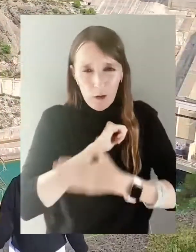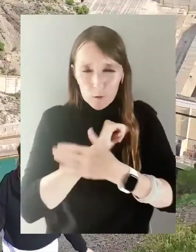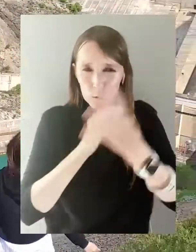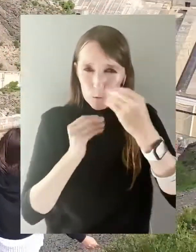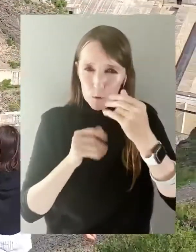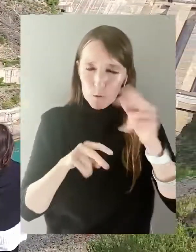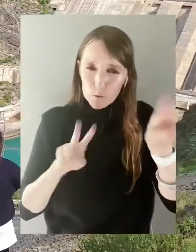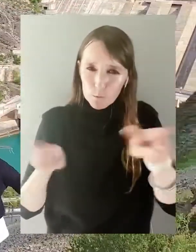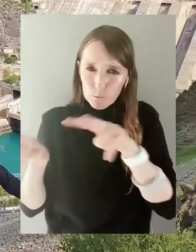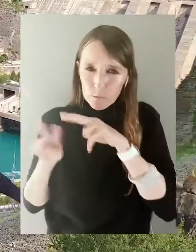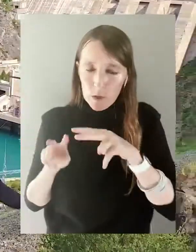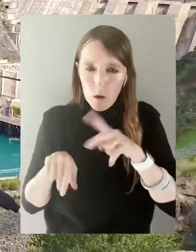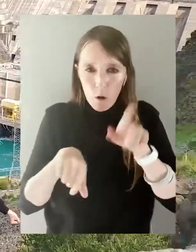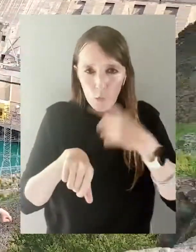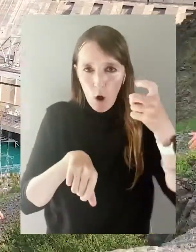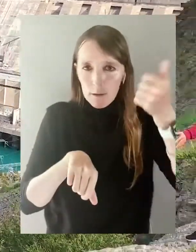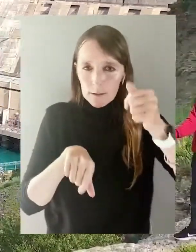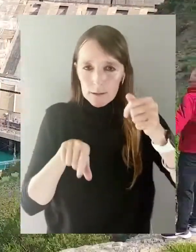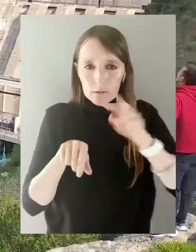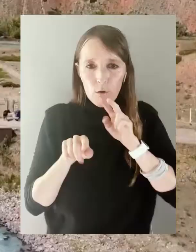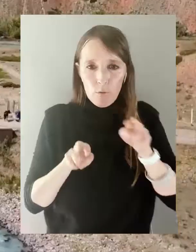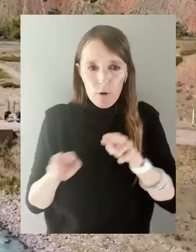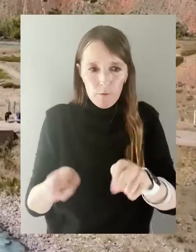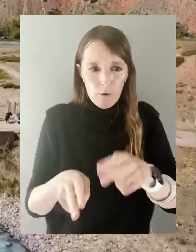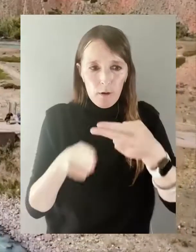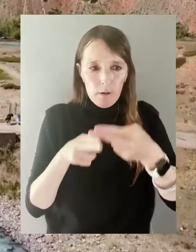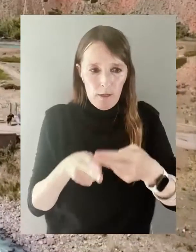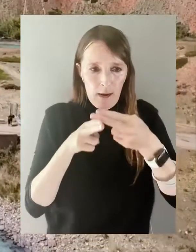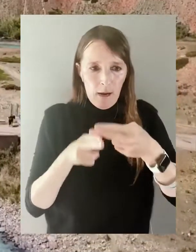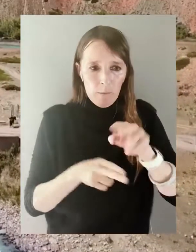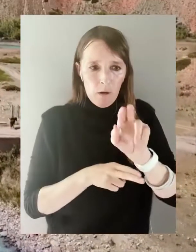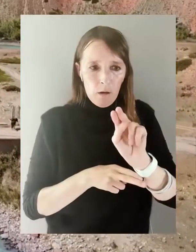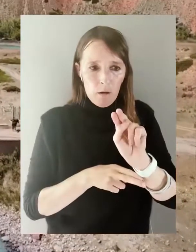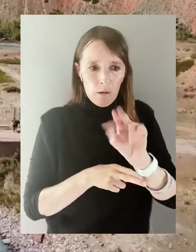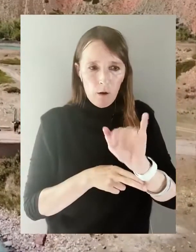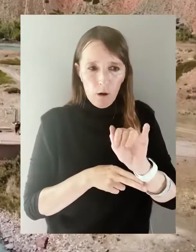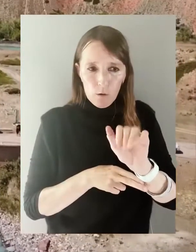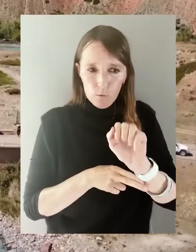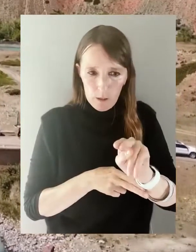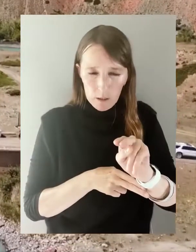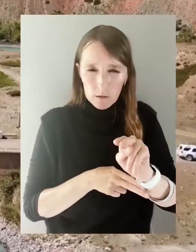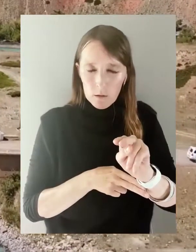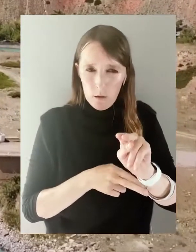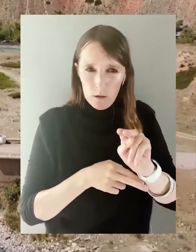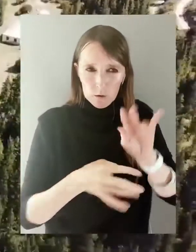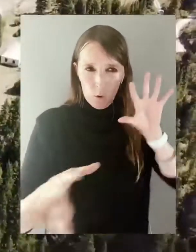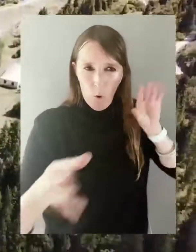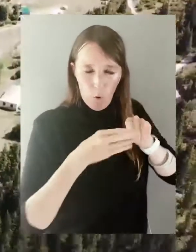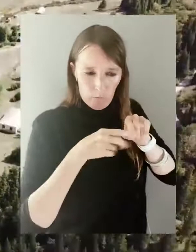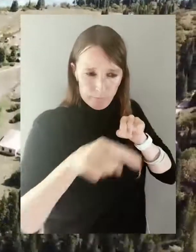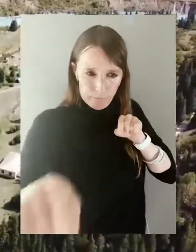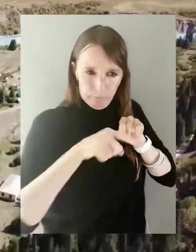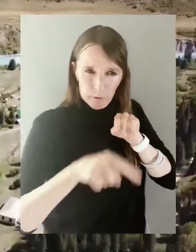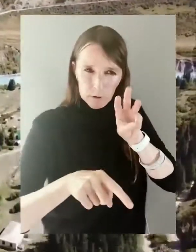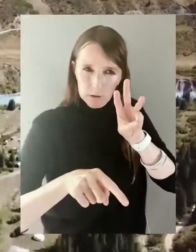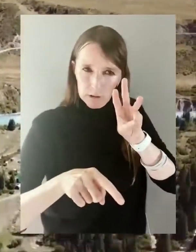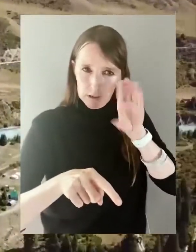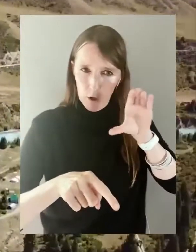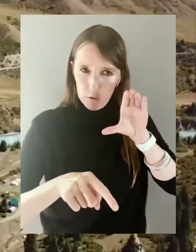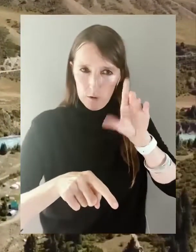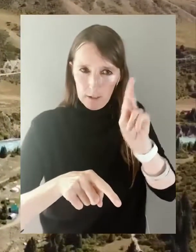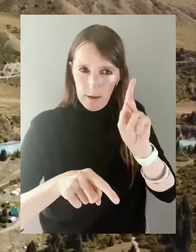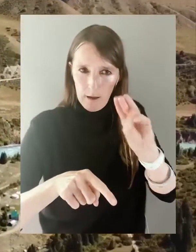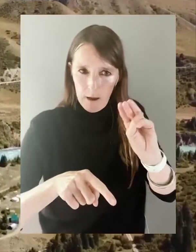and give a splendid scenery all over the country. The largest and the longest river is called Narin, which stretched for about